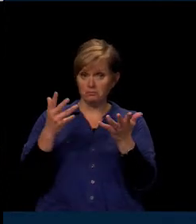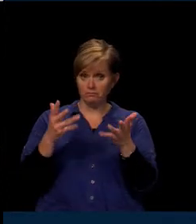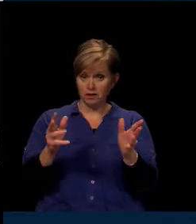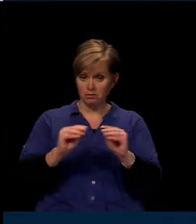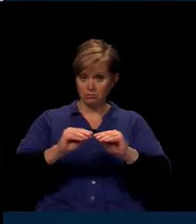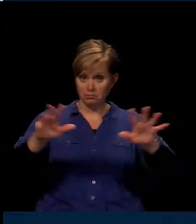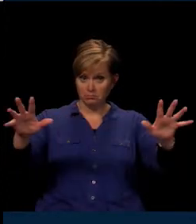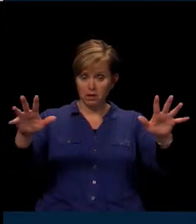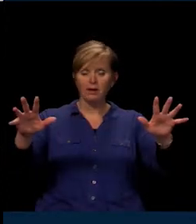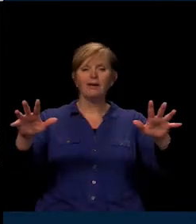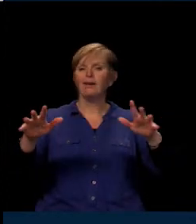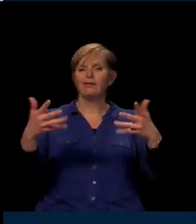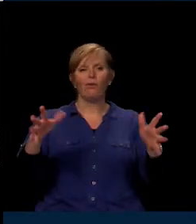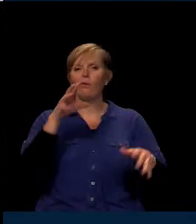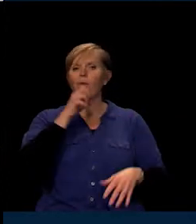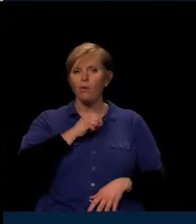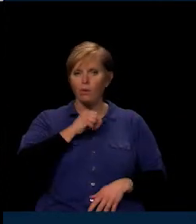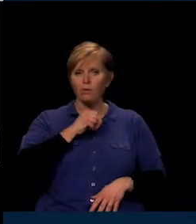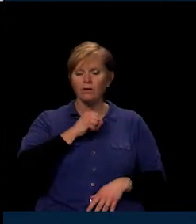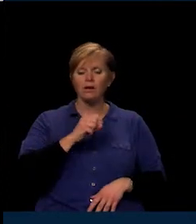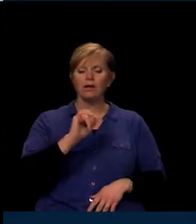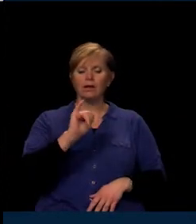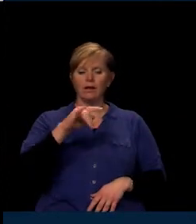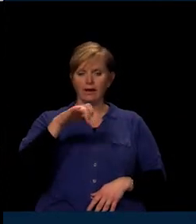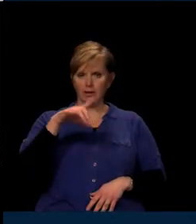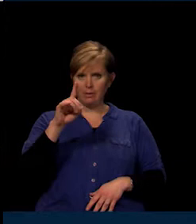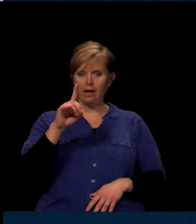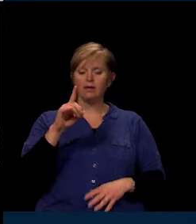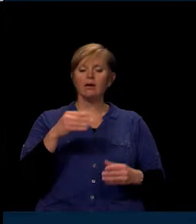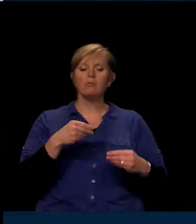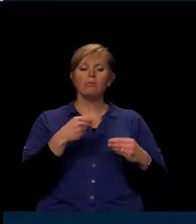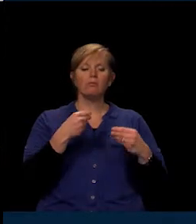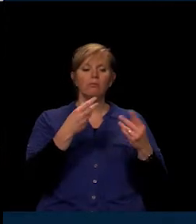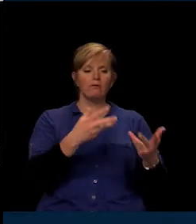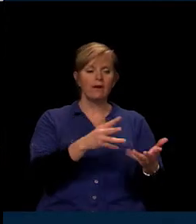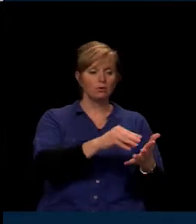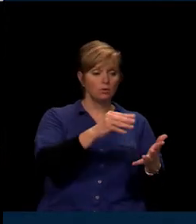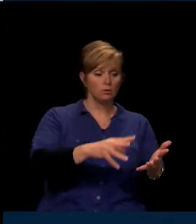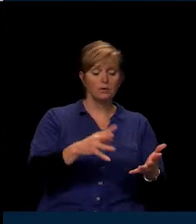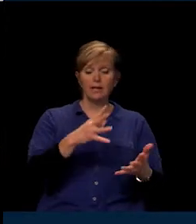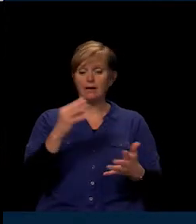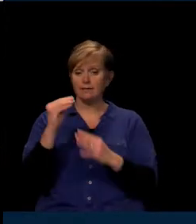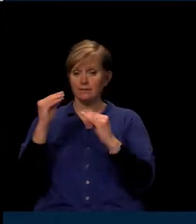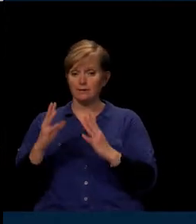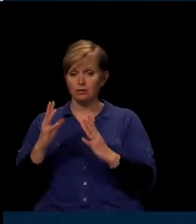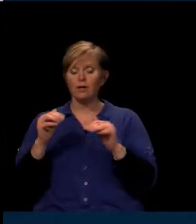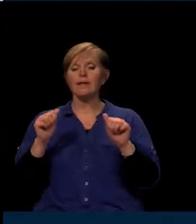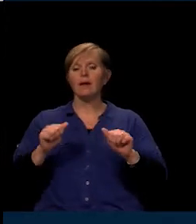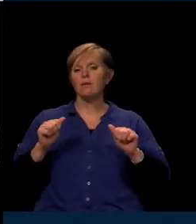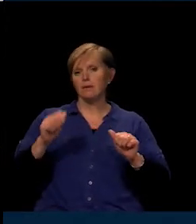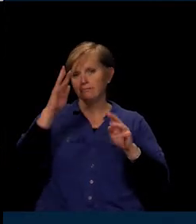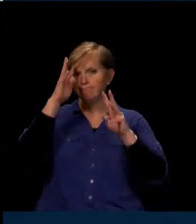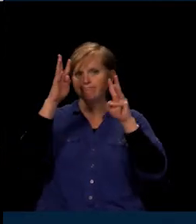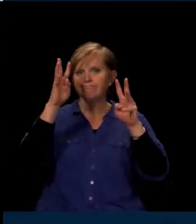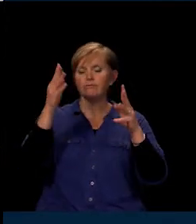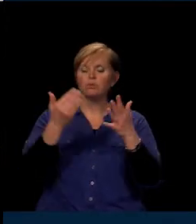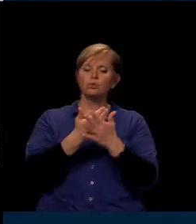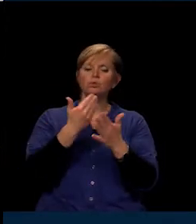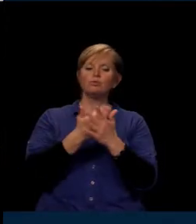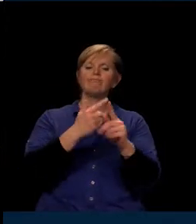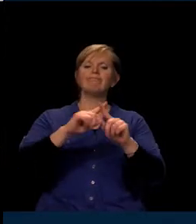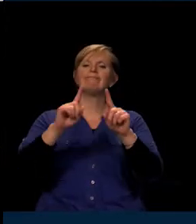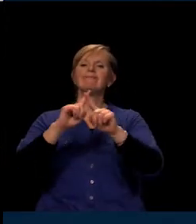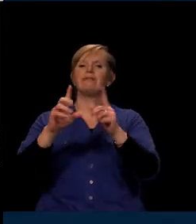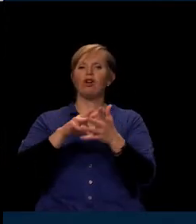is immediately out of date. The iPad also provides both teachers and students the capability of creating new types of learning materials